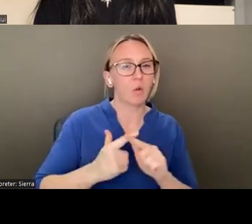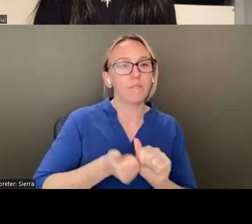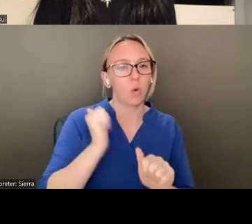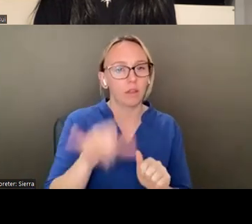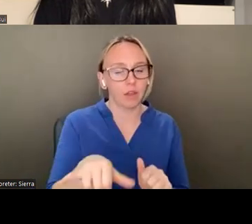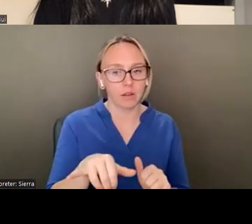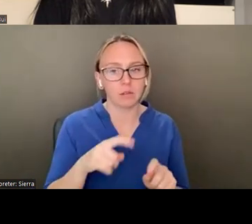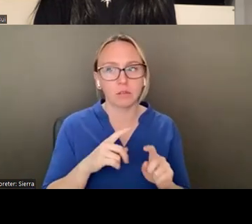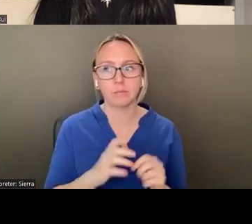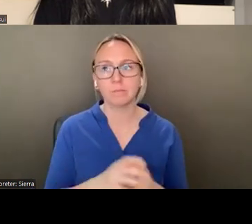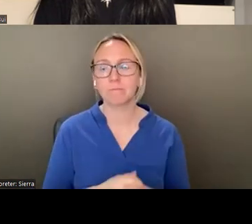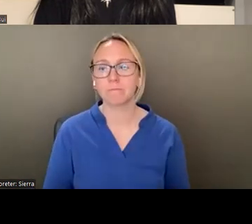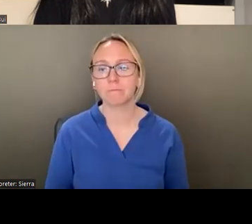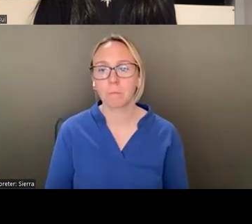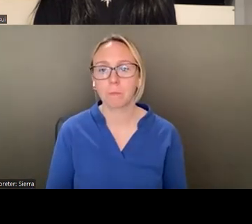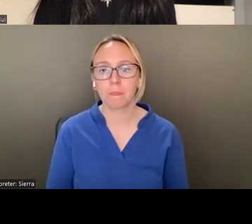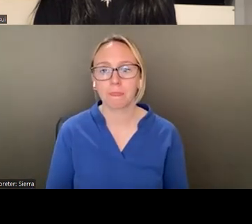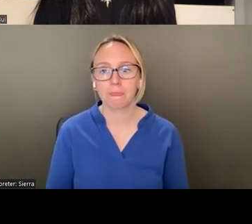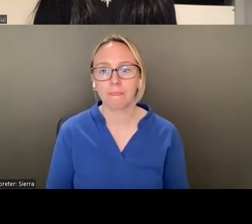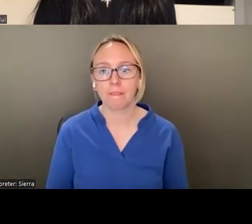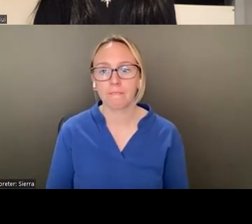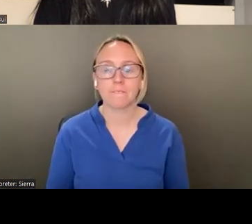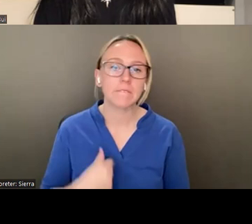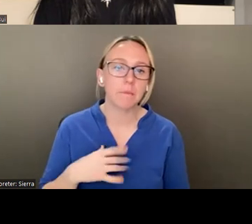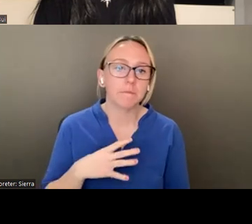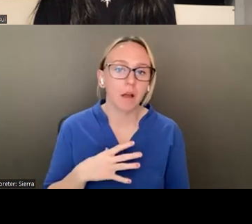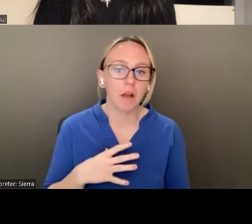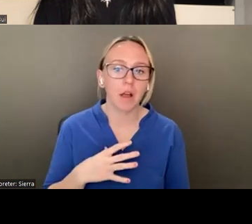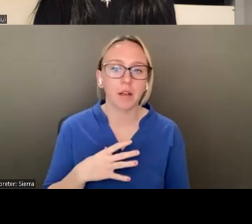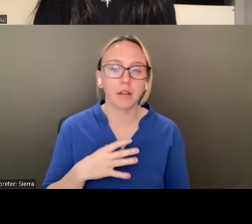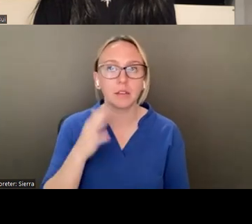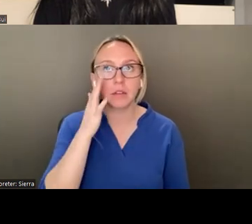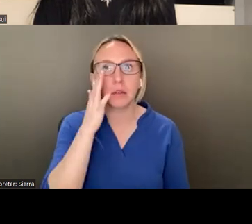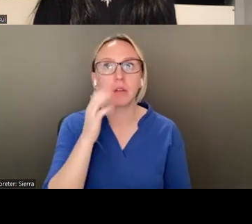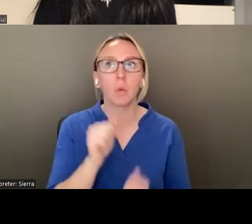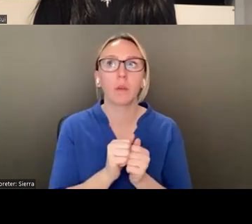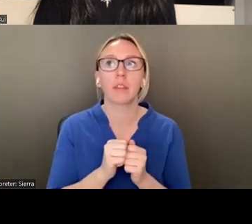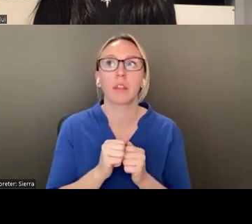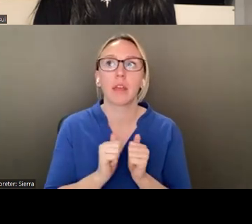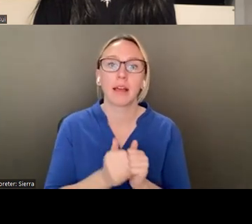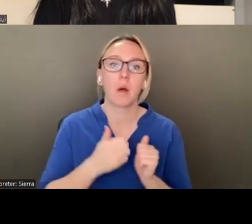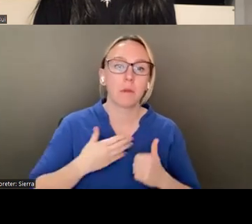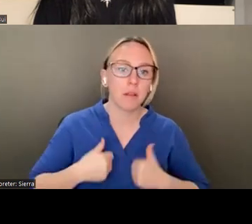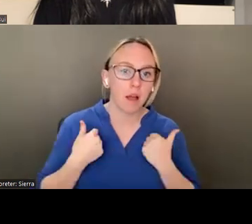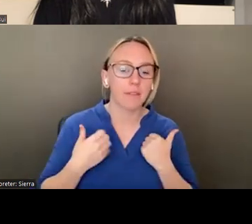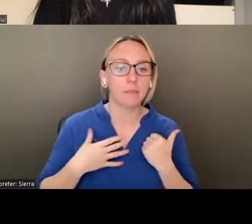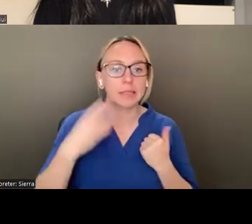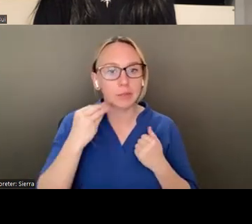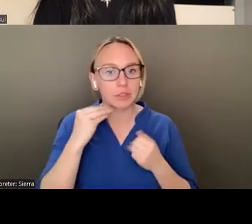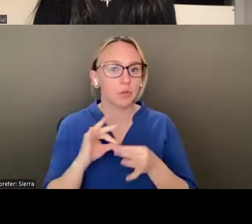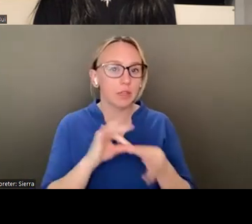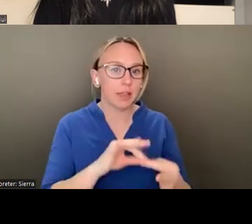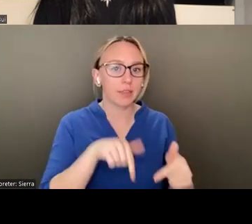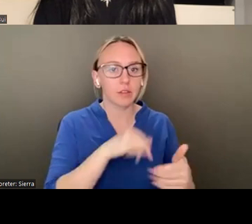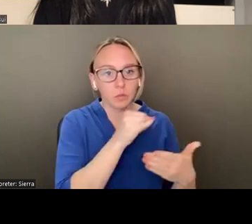you know, how my how this how my life and my experiences relate to this